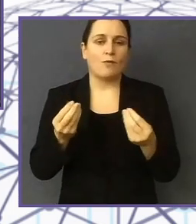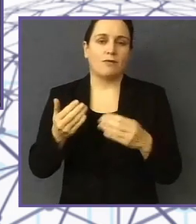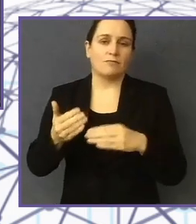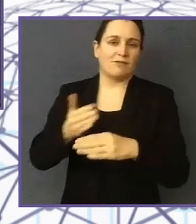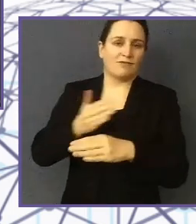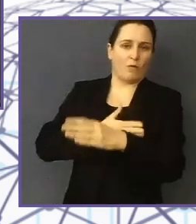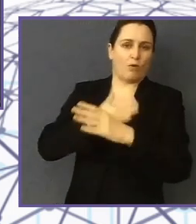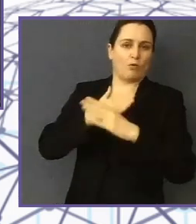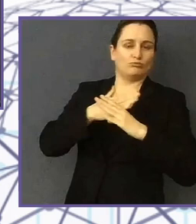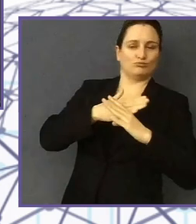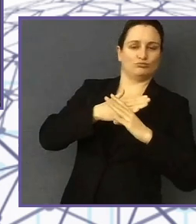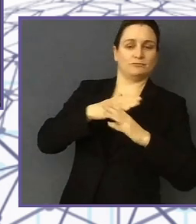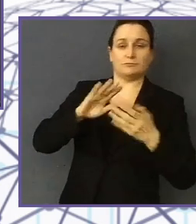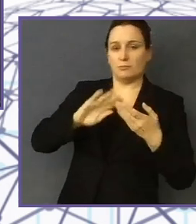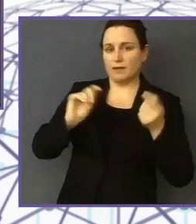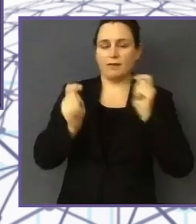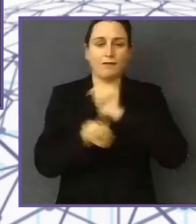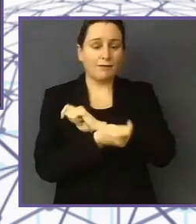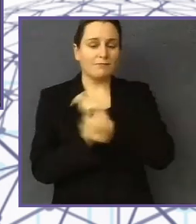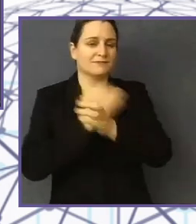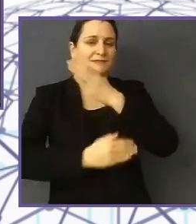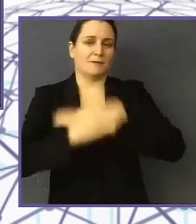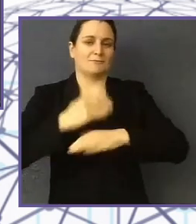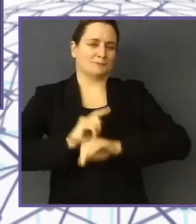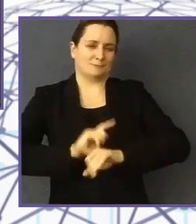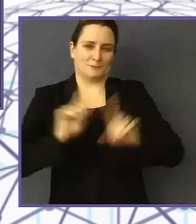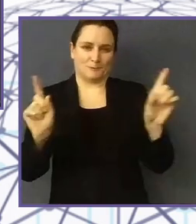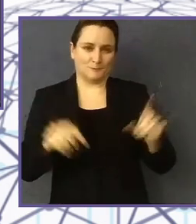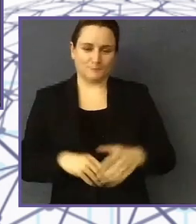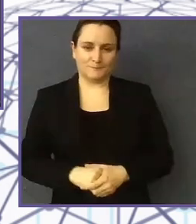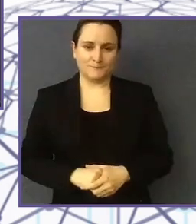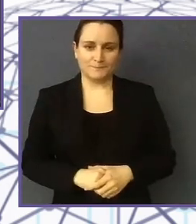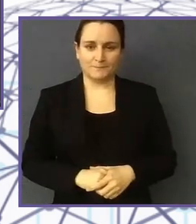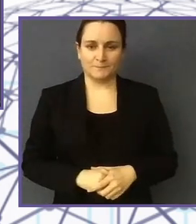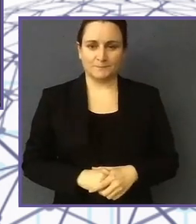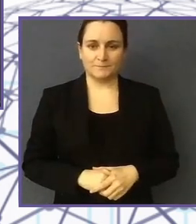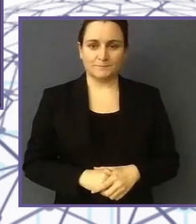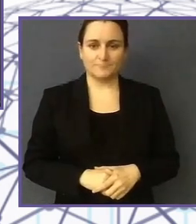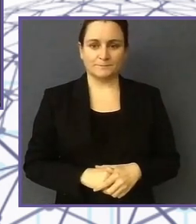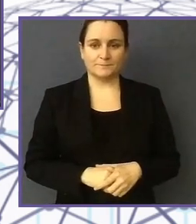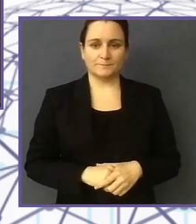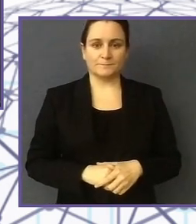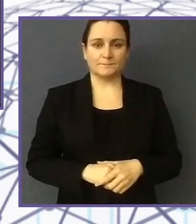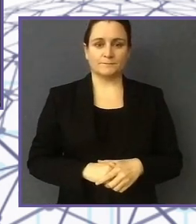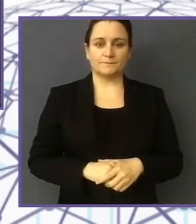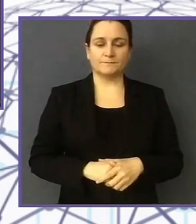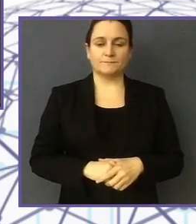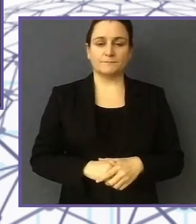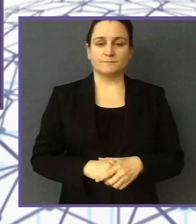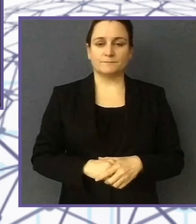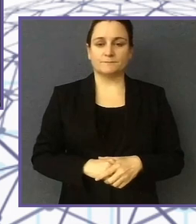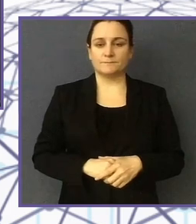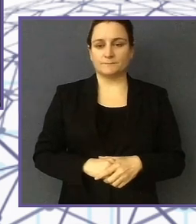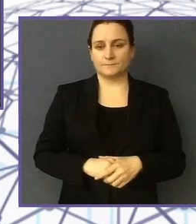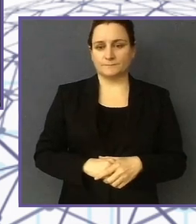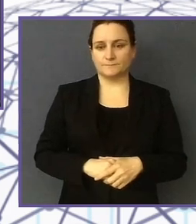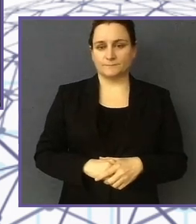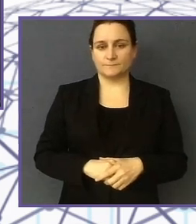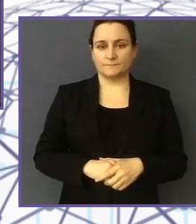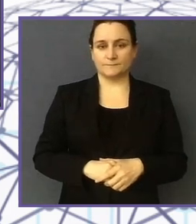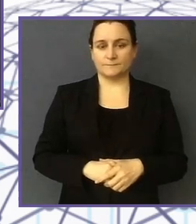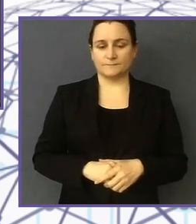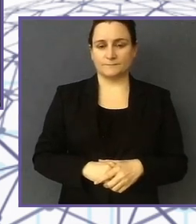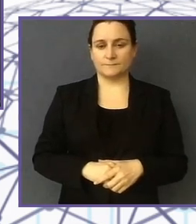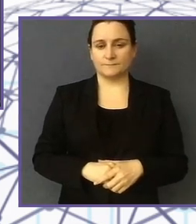even Bratton Buyer through Innovator receive rewards, through Google receive rewards, but we don't have enough fund to